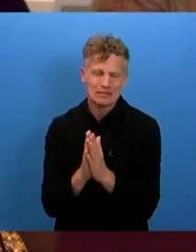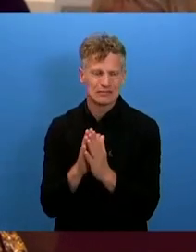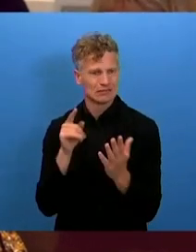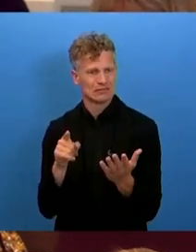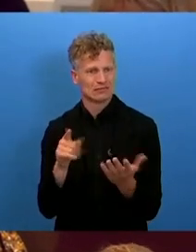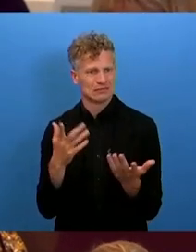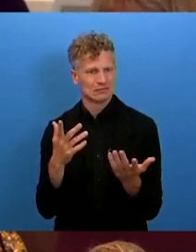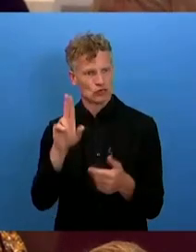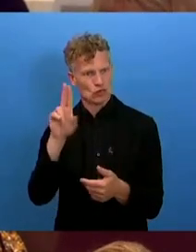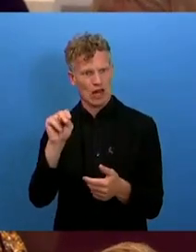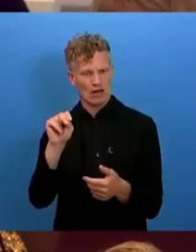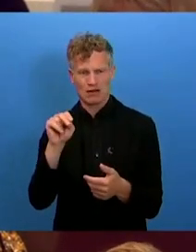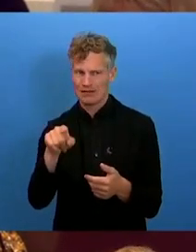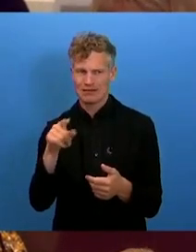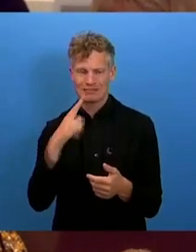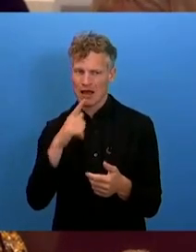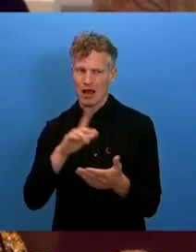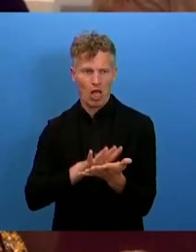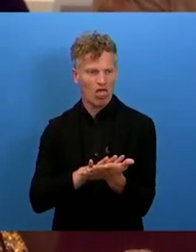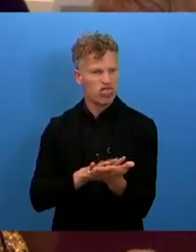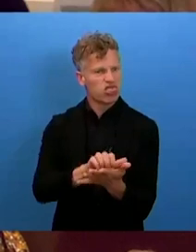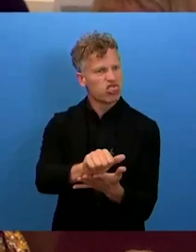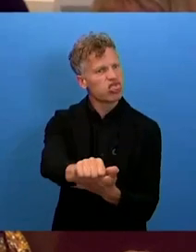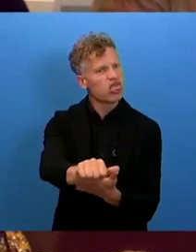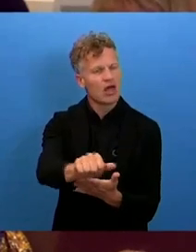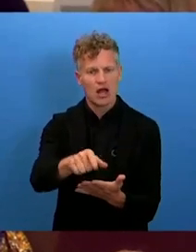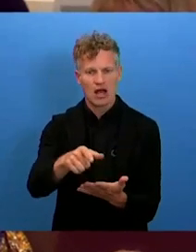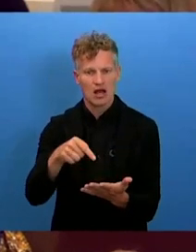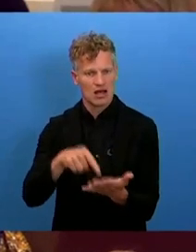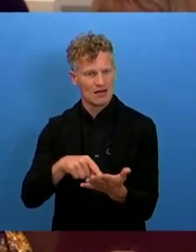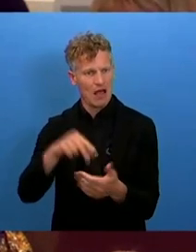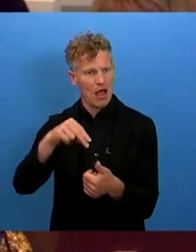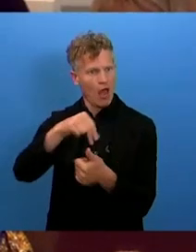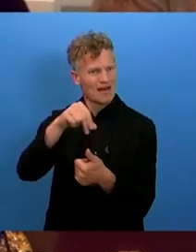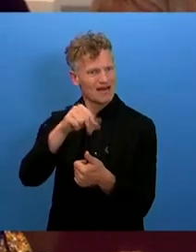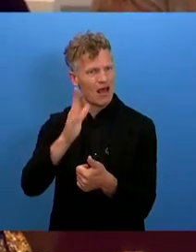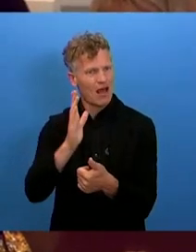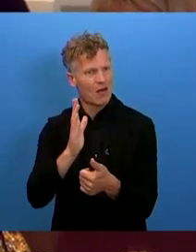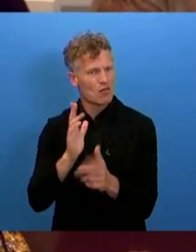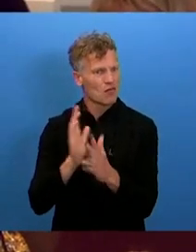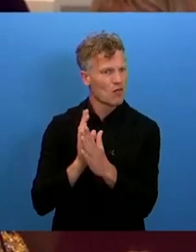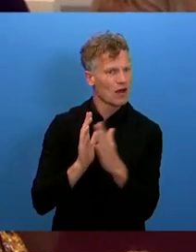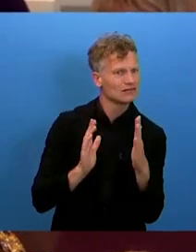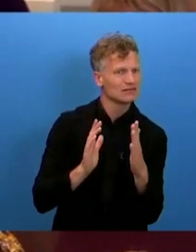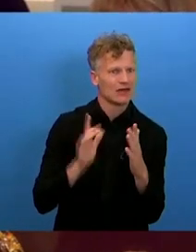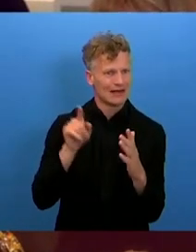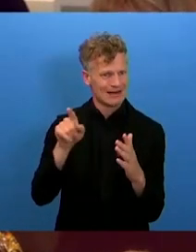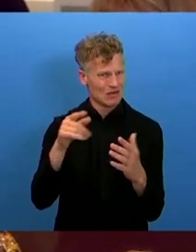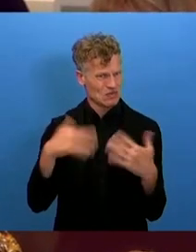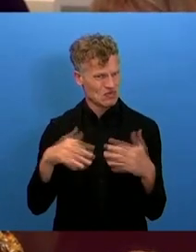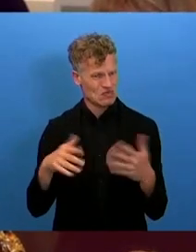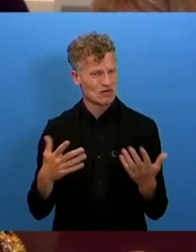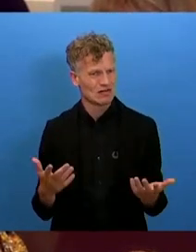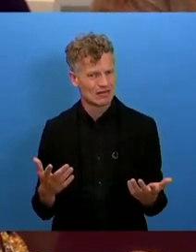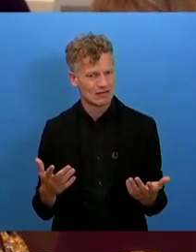committed against indigenous peoples to be stronger in its combat against terrorism, ensuring